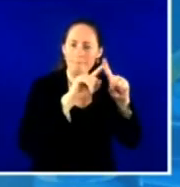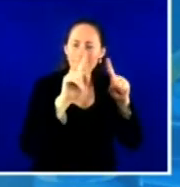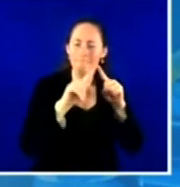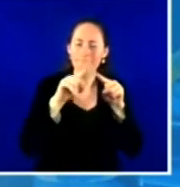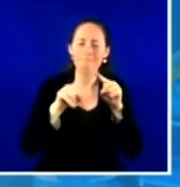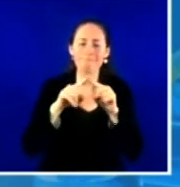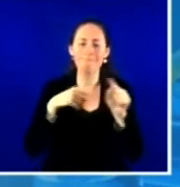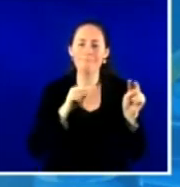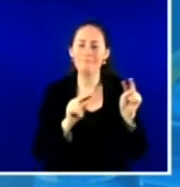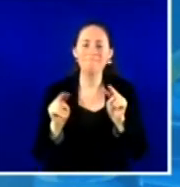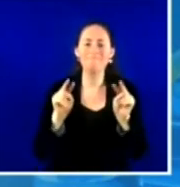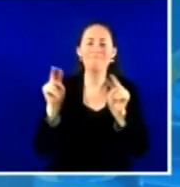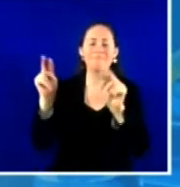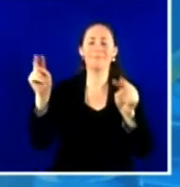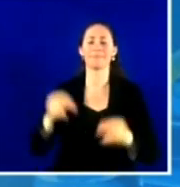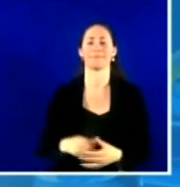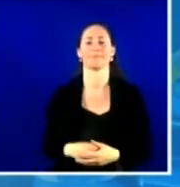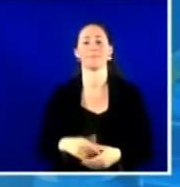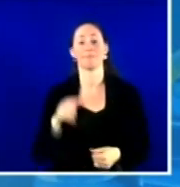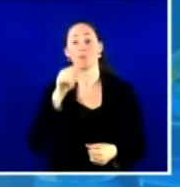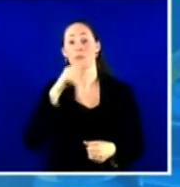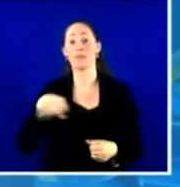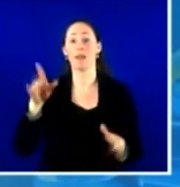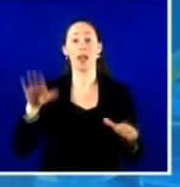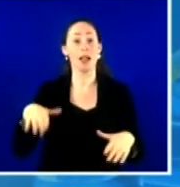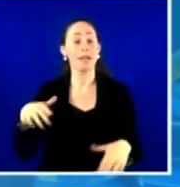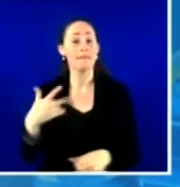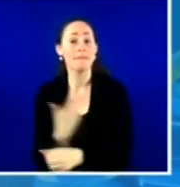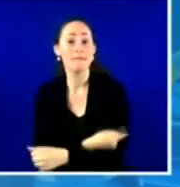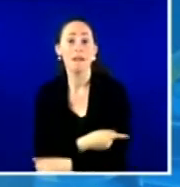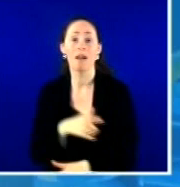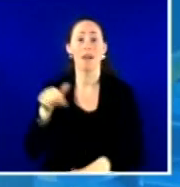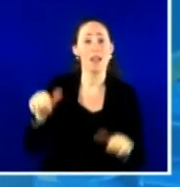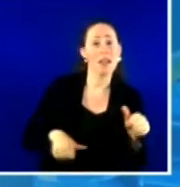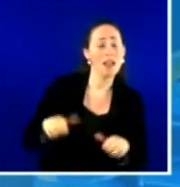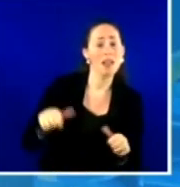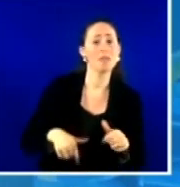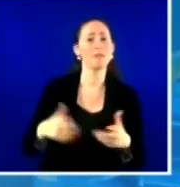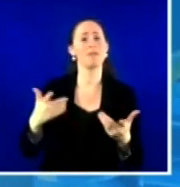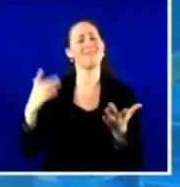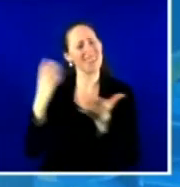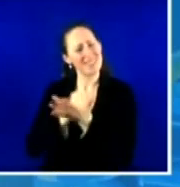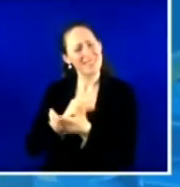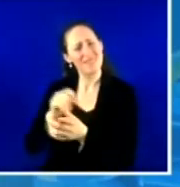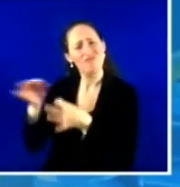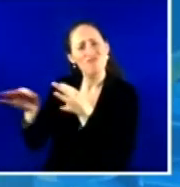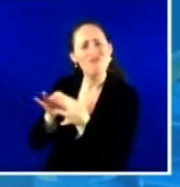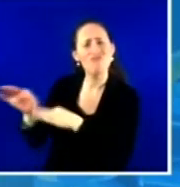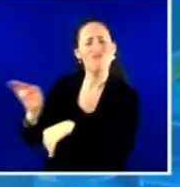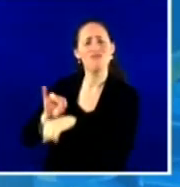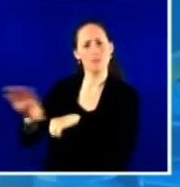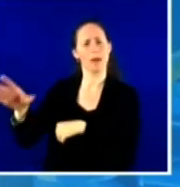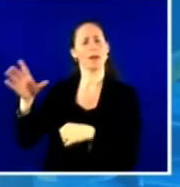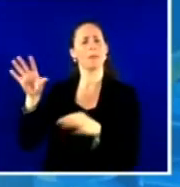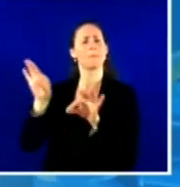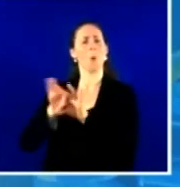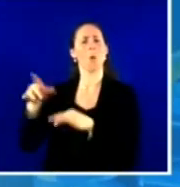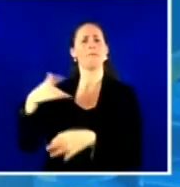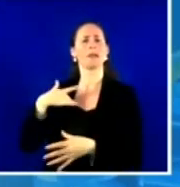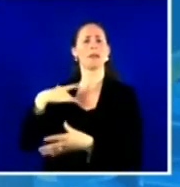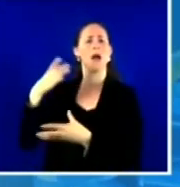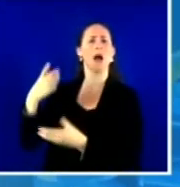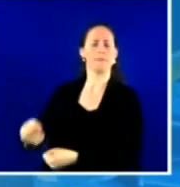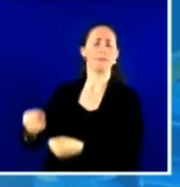about the vaccines have their questions answered and then they can build their confidence. They can make an informed decision to be able to get